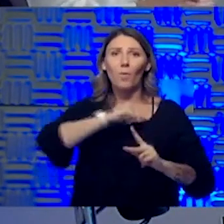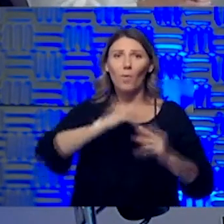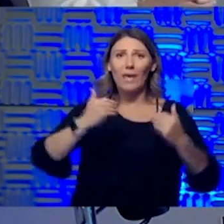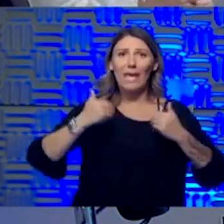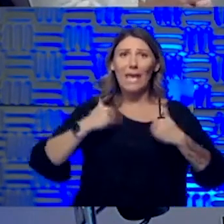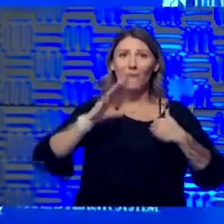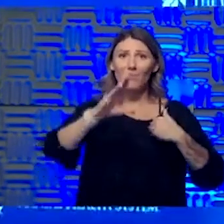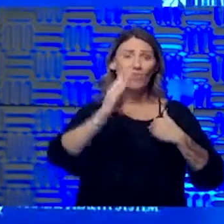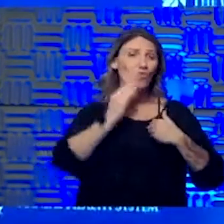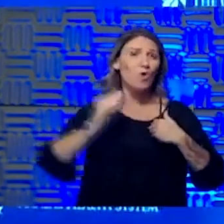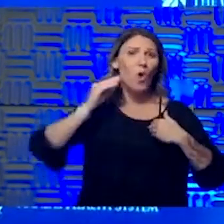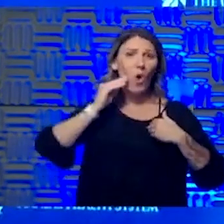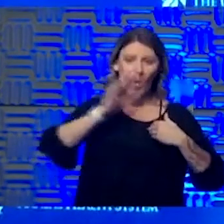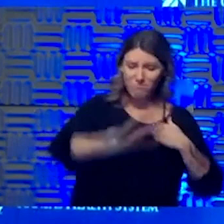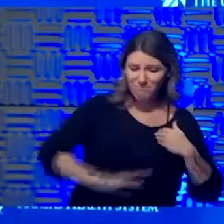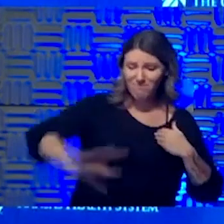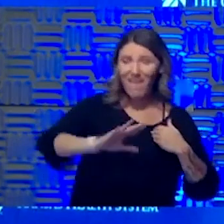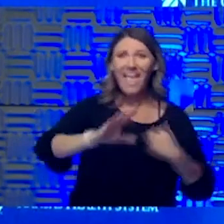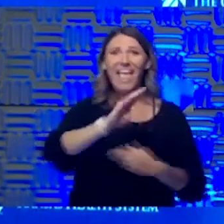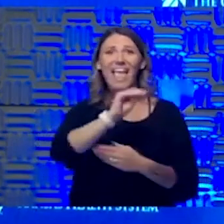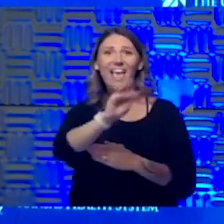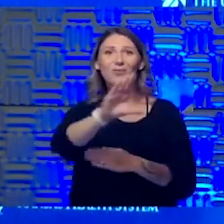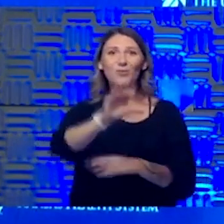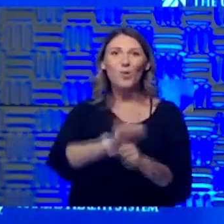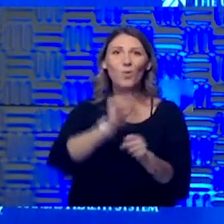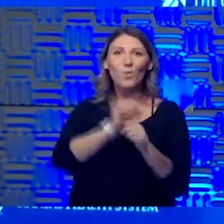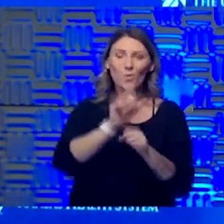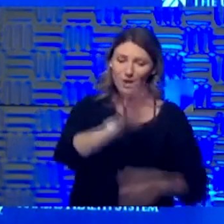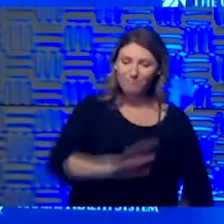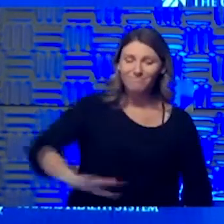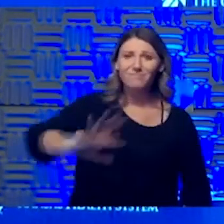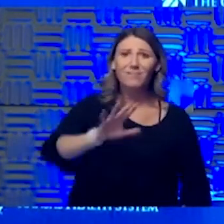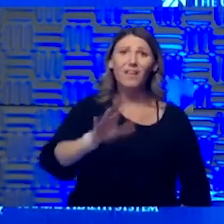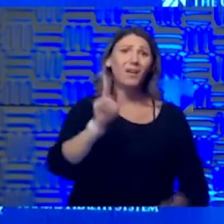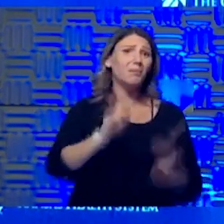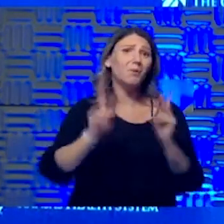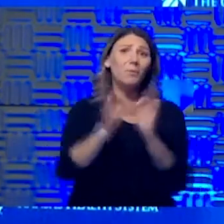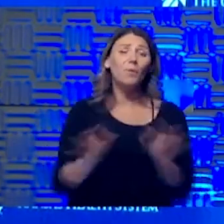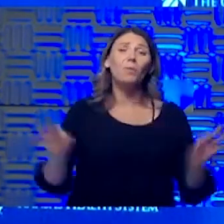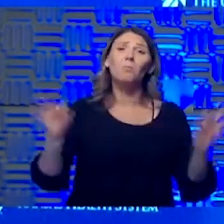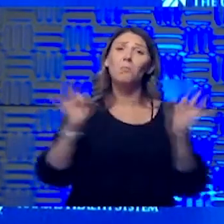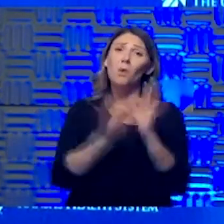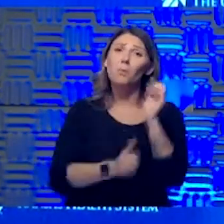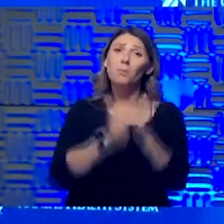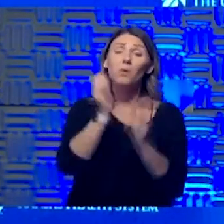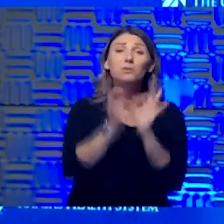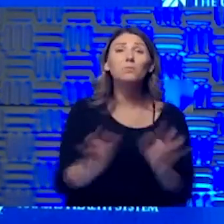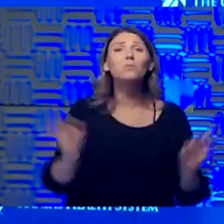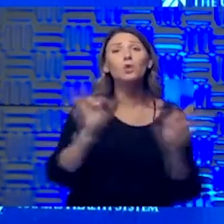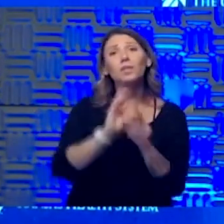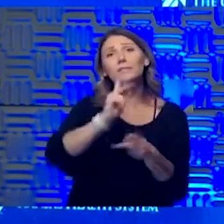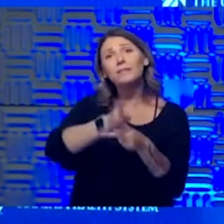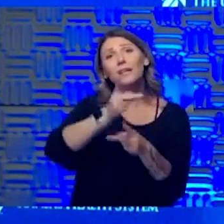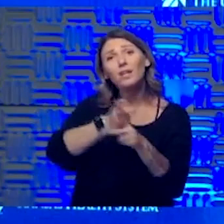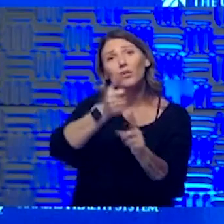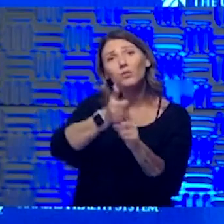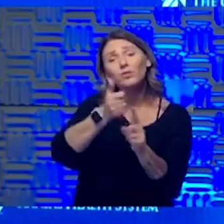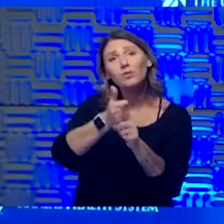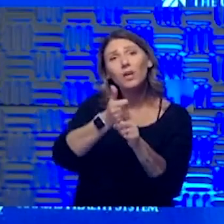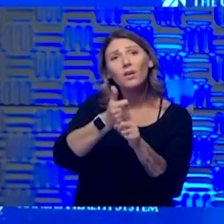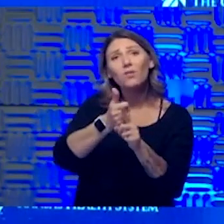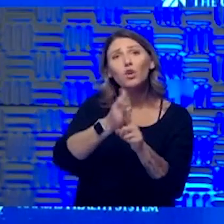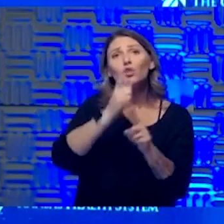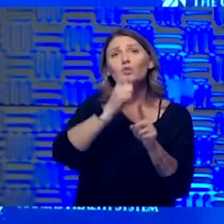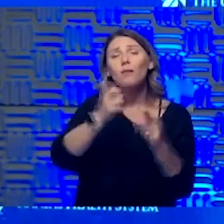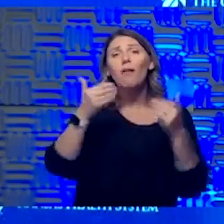bubble and, and people are important everywhere we are. And most of all, take care of yourself. Don't let yourself get